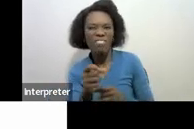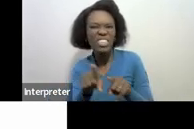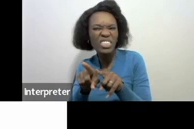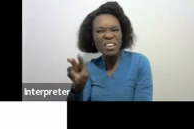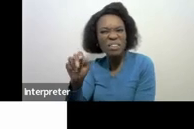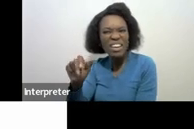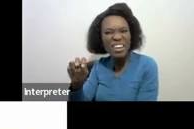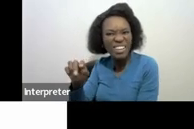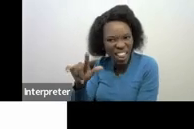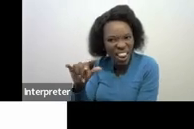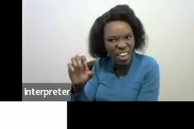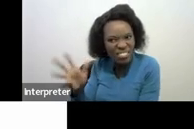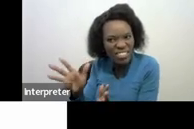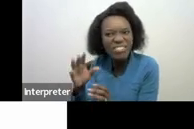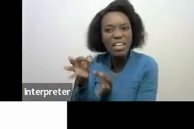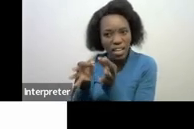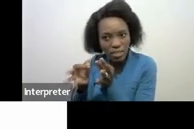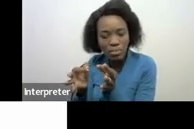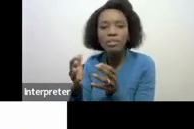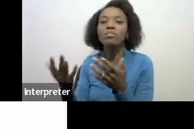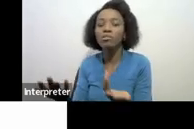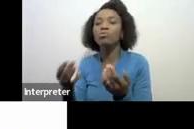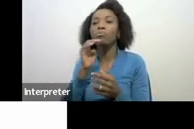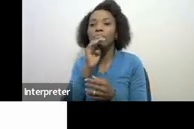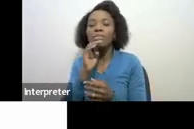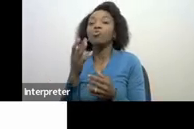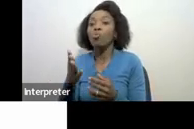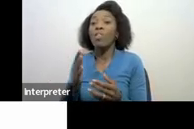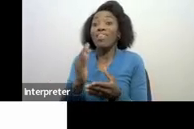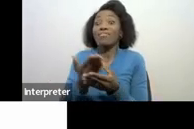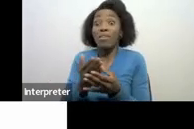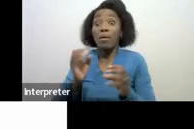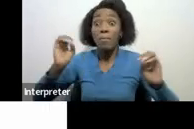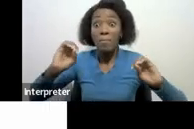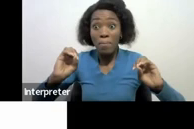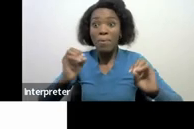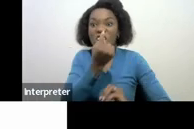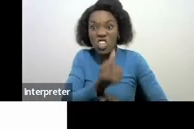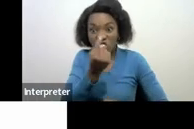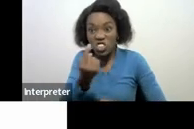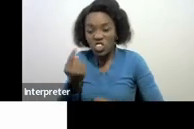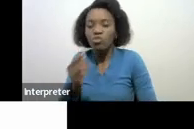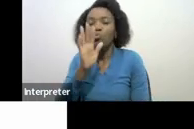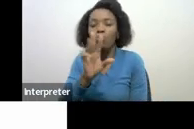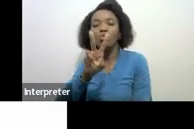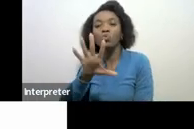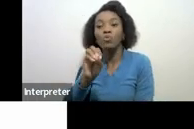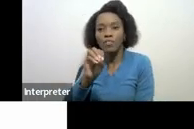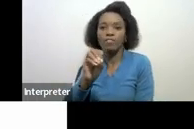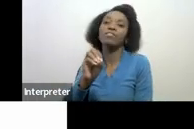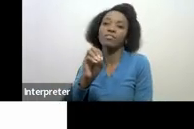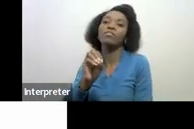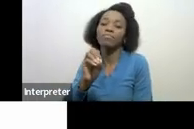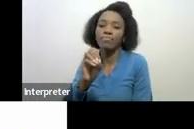which vary from 250 per tax return per month up to 16,000 per tax return per